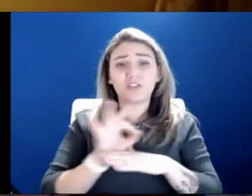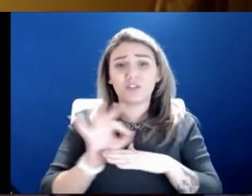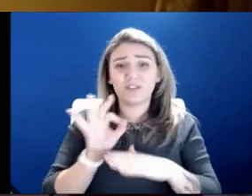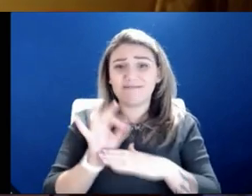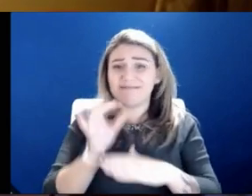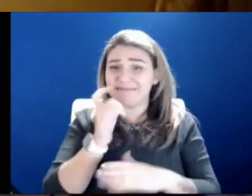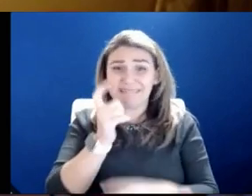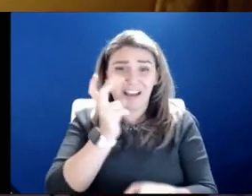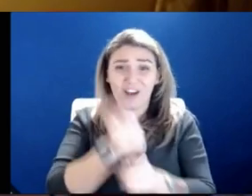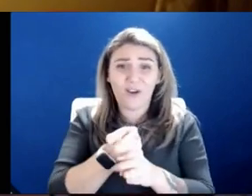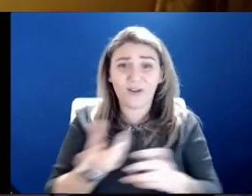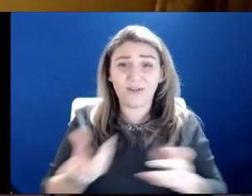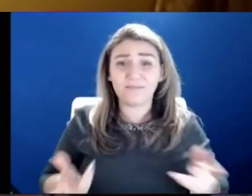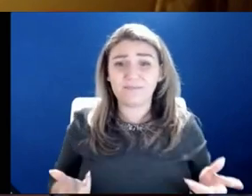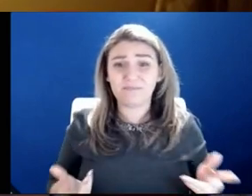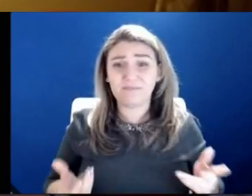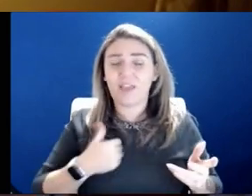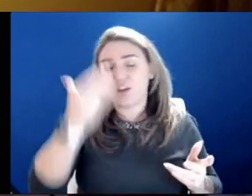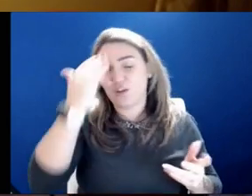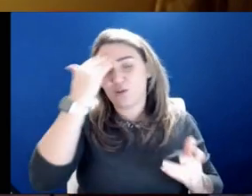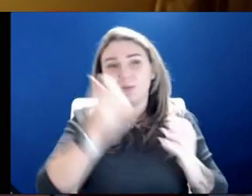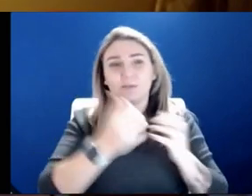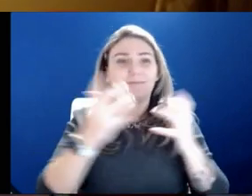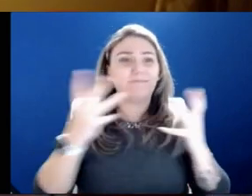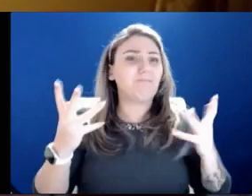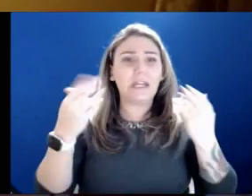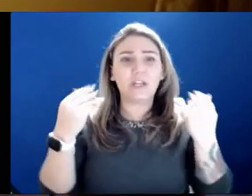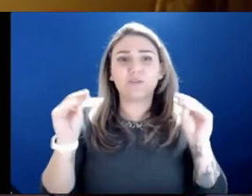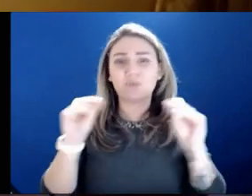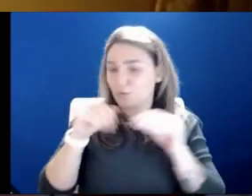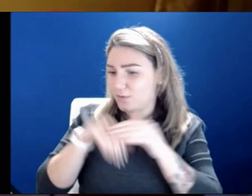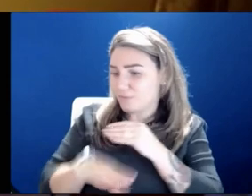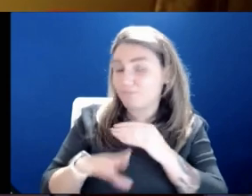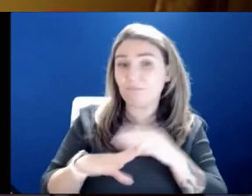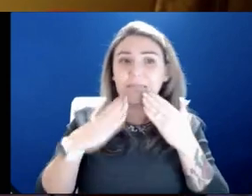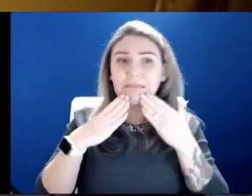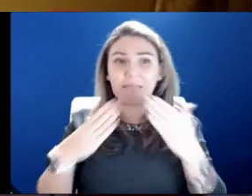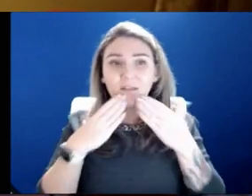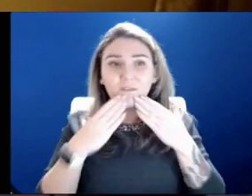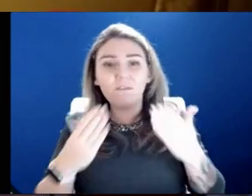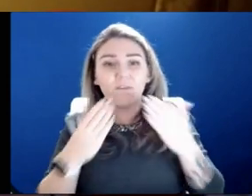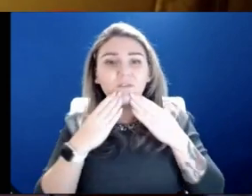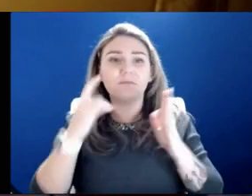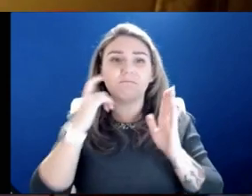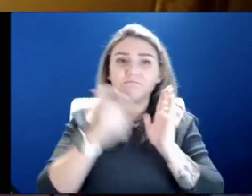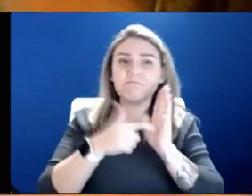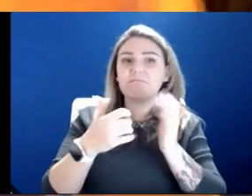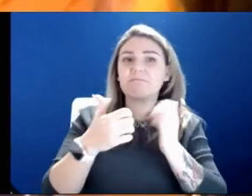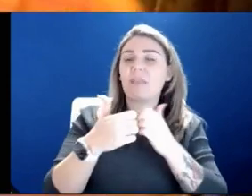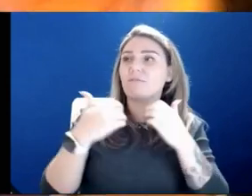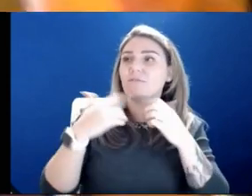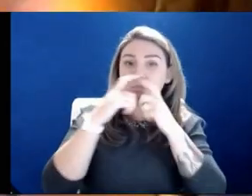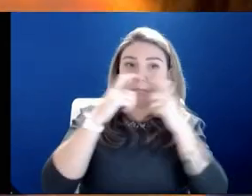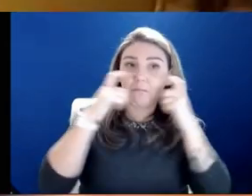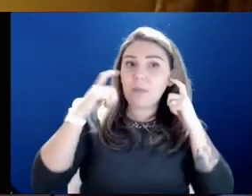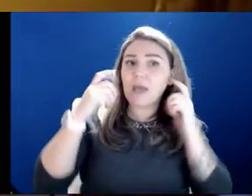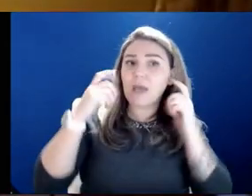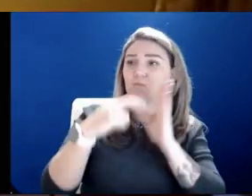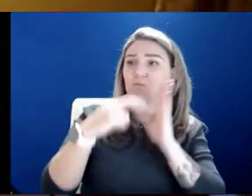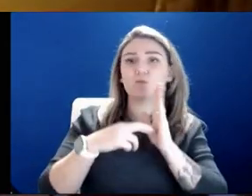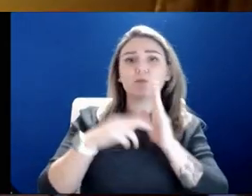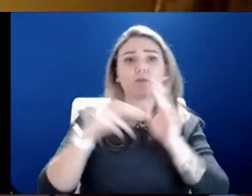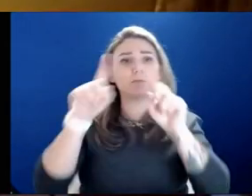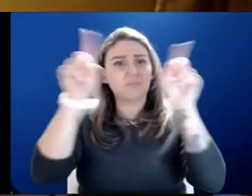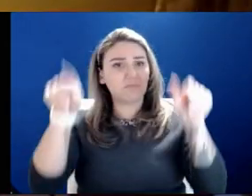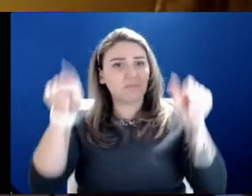hard. And, you know, I know a lot of the stores I've been into, thankfully, you know, have masking rules up and signs.